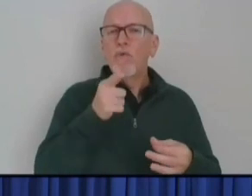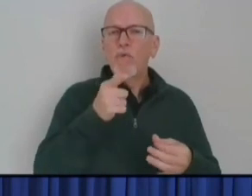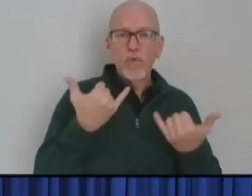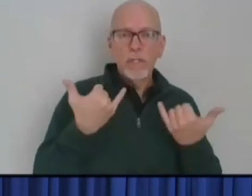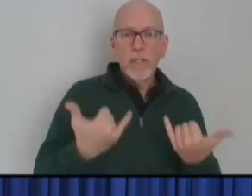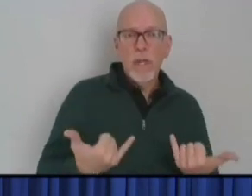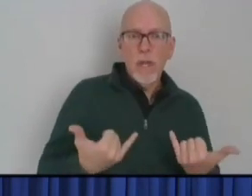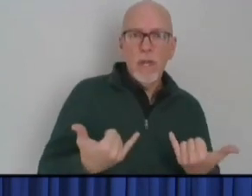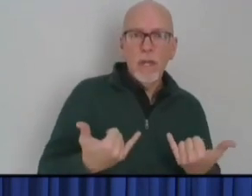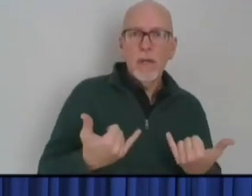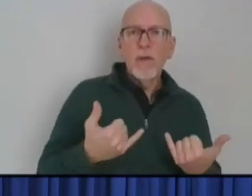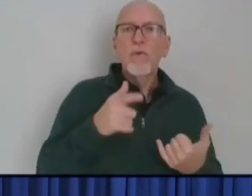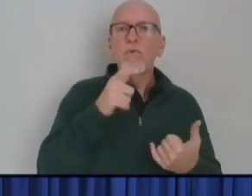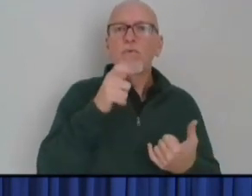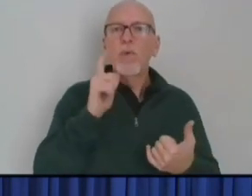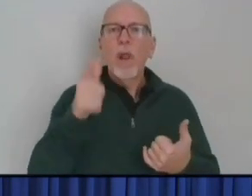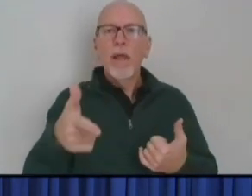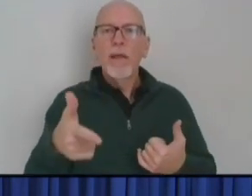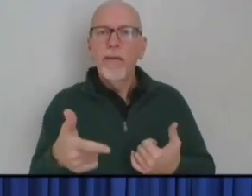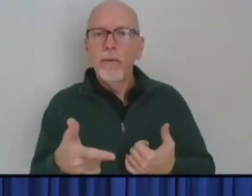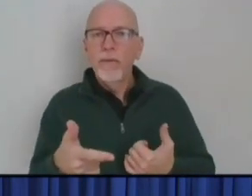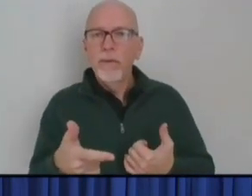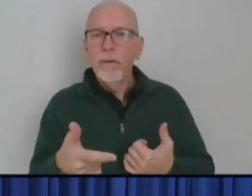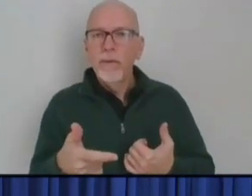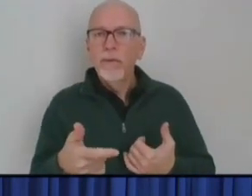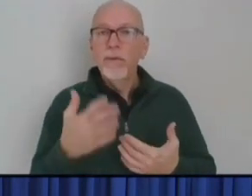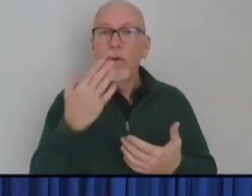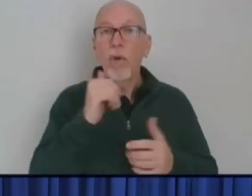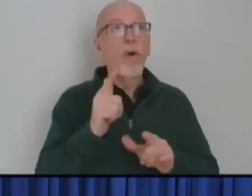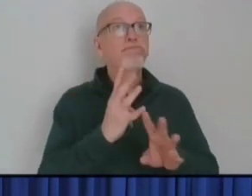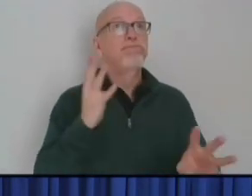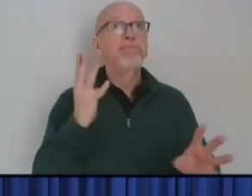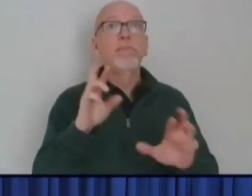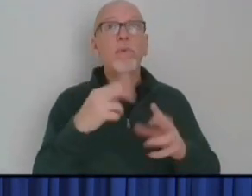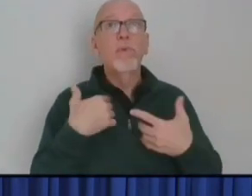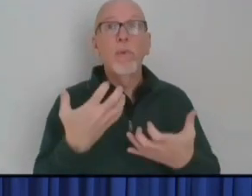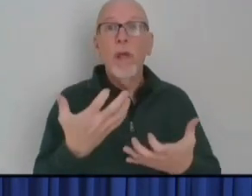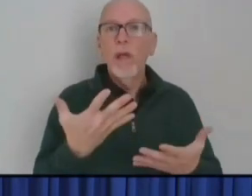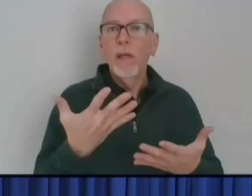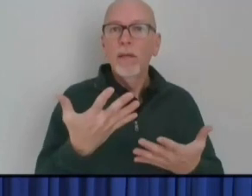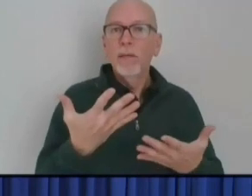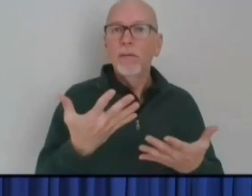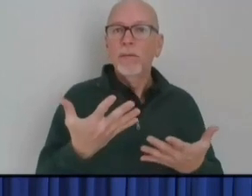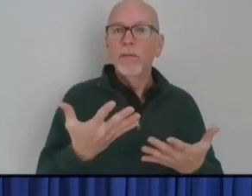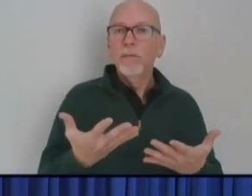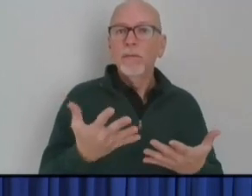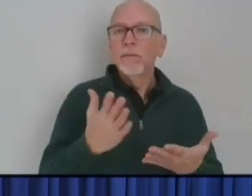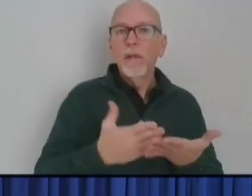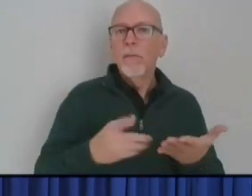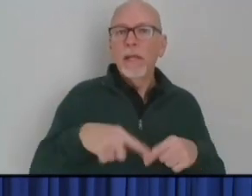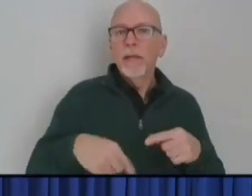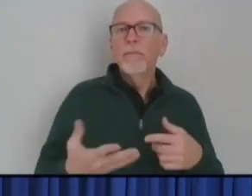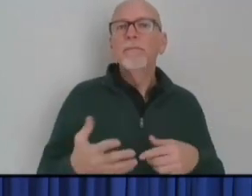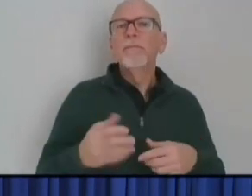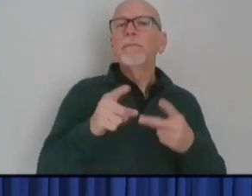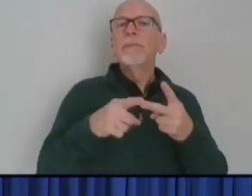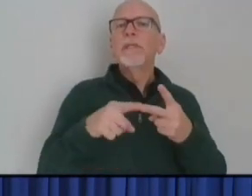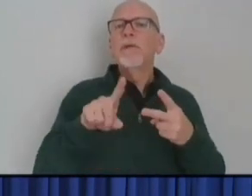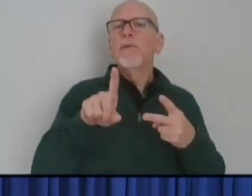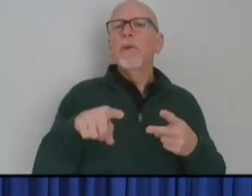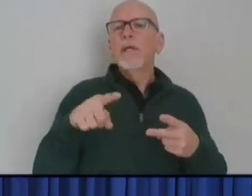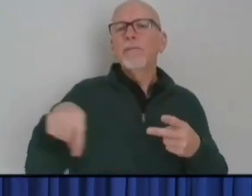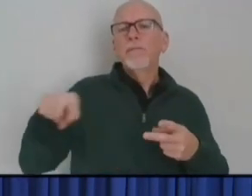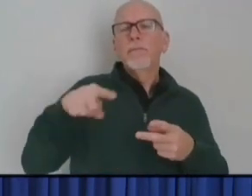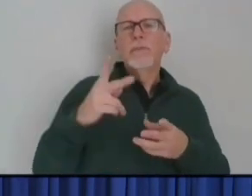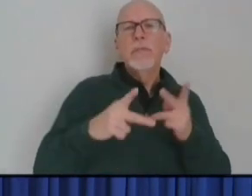that among that full pool of health care workers? And then the second question I have comes from my colleagues who are looking